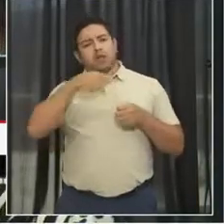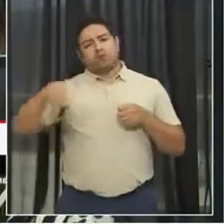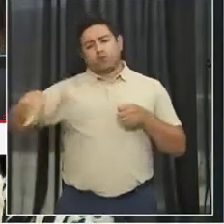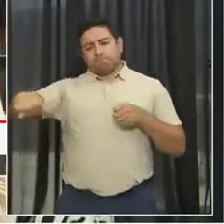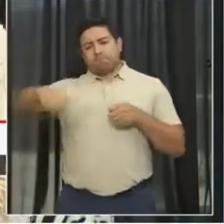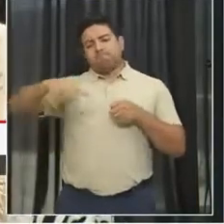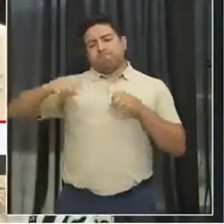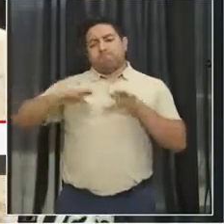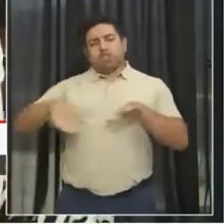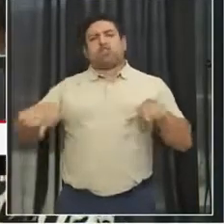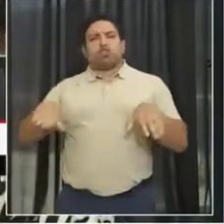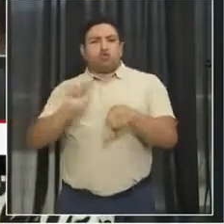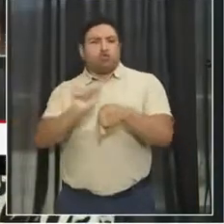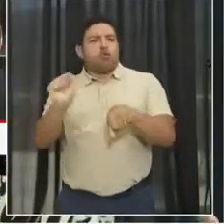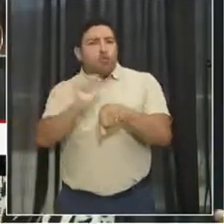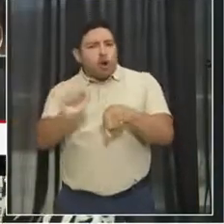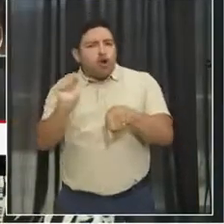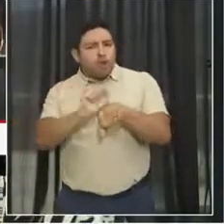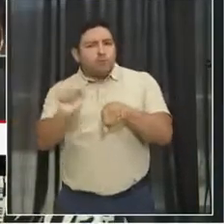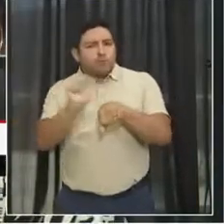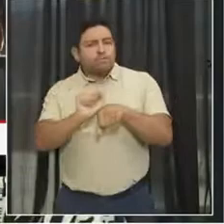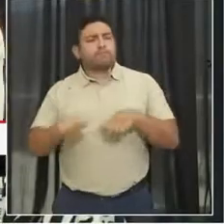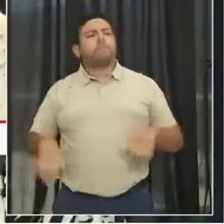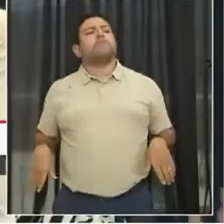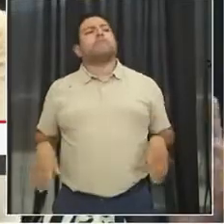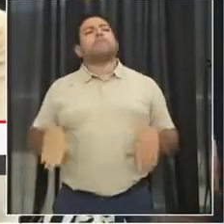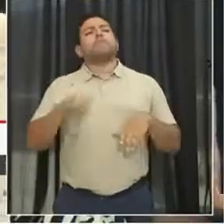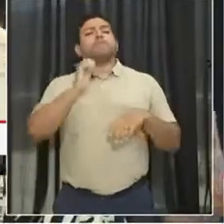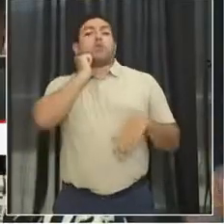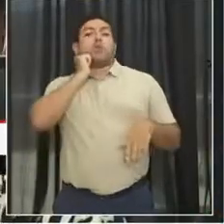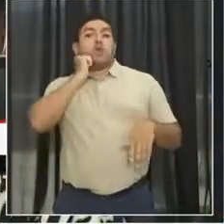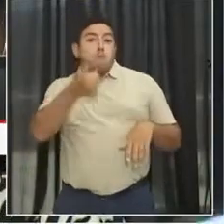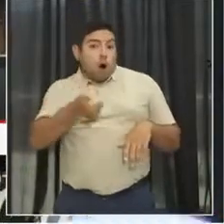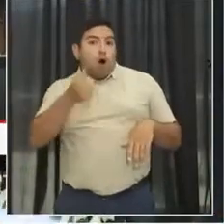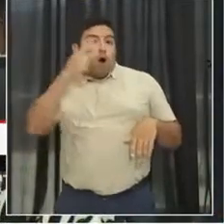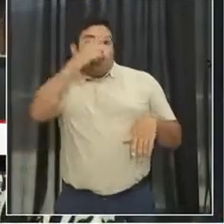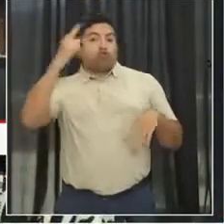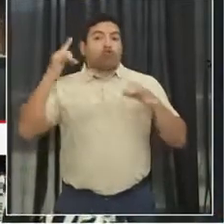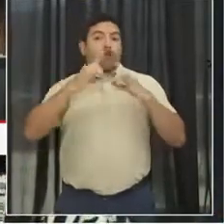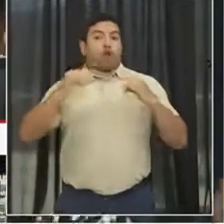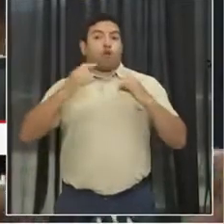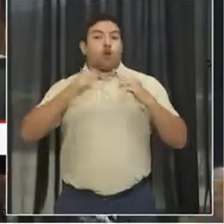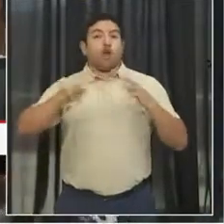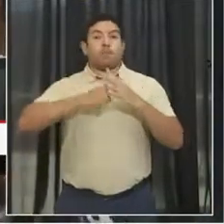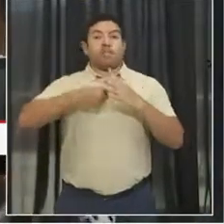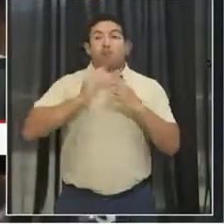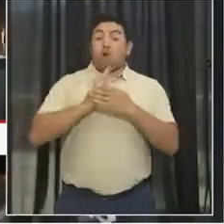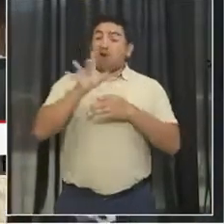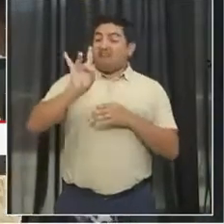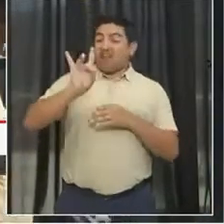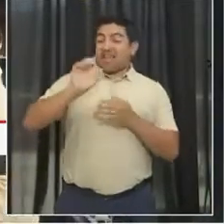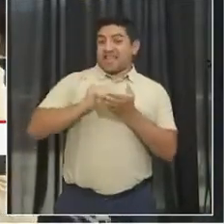work. Tomorrow, over 8,000 kids are going to go to summer camp in Washington, D.C.